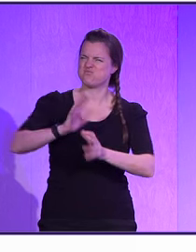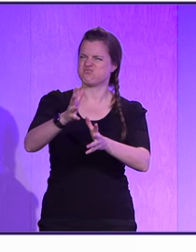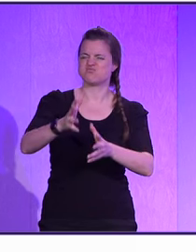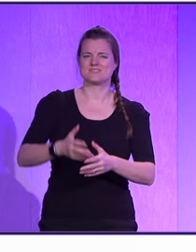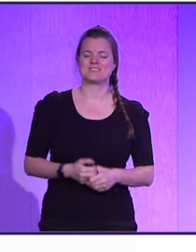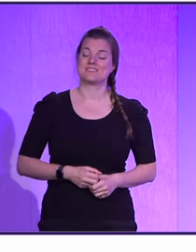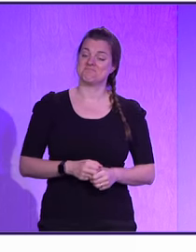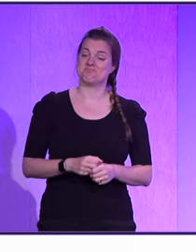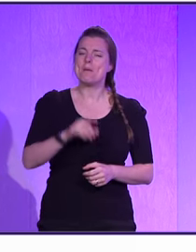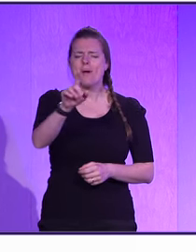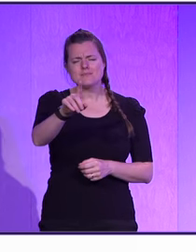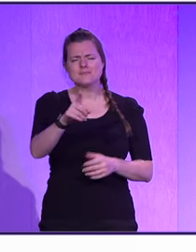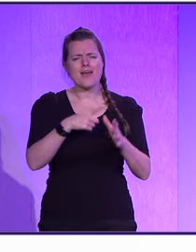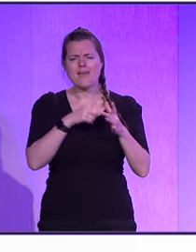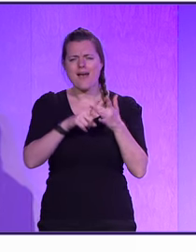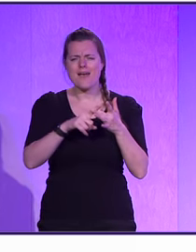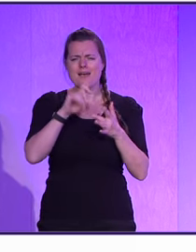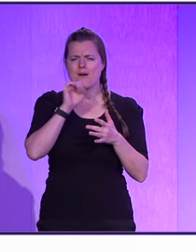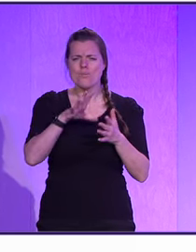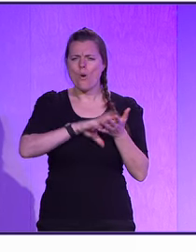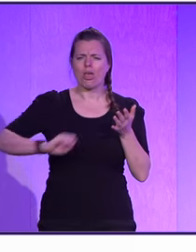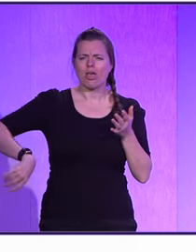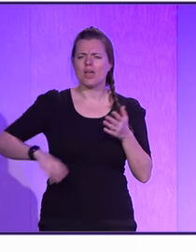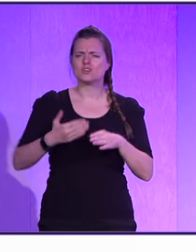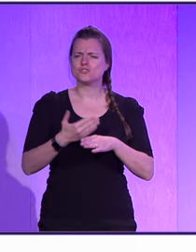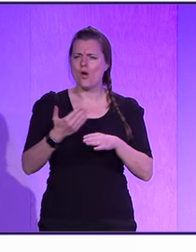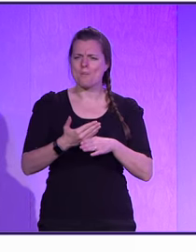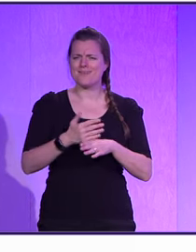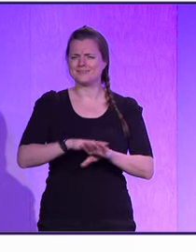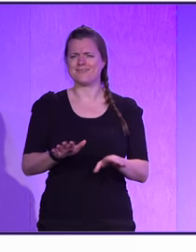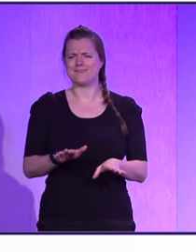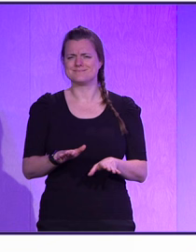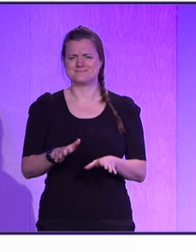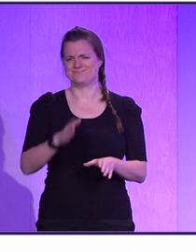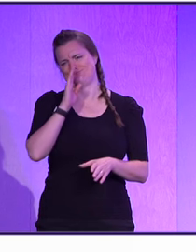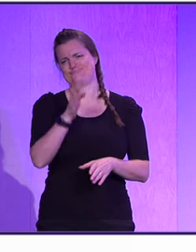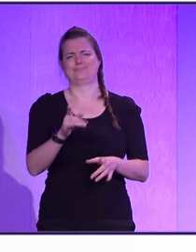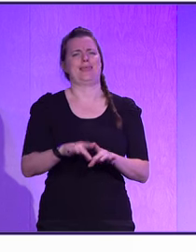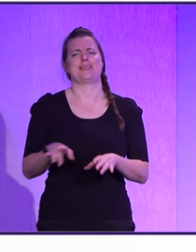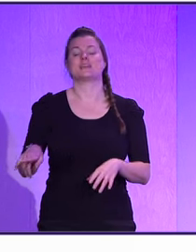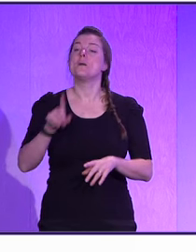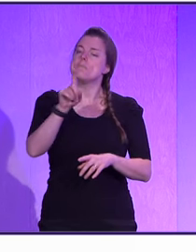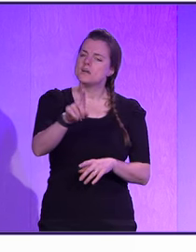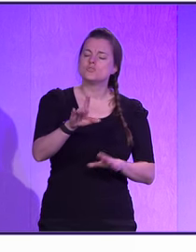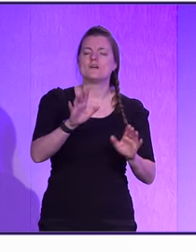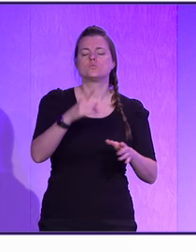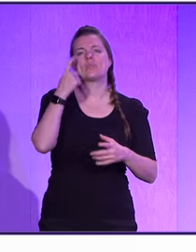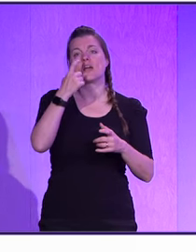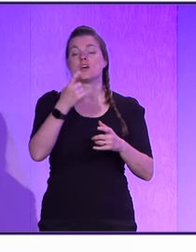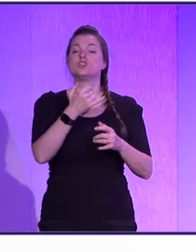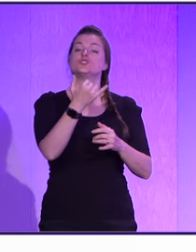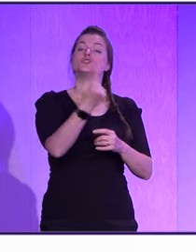So, AI will not take your job that easy. But right now, you have to think about somebody